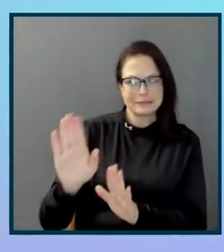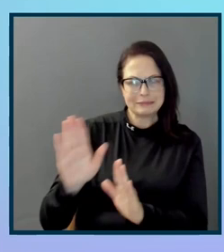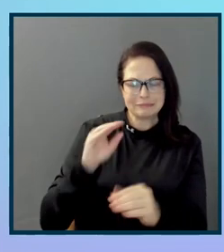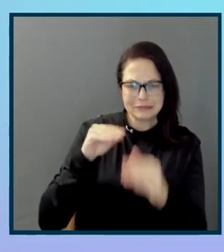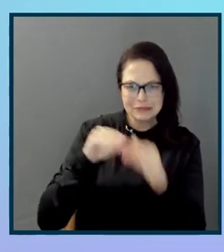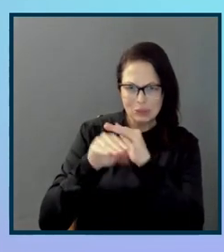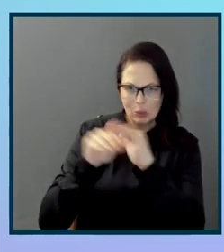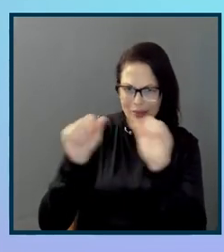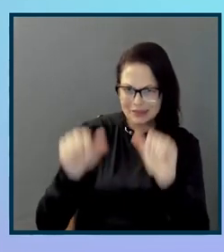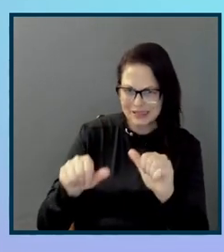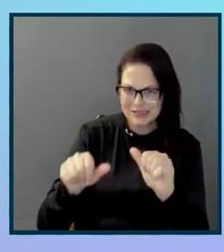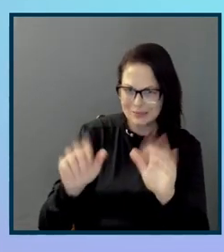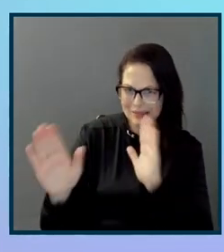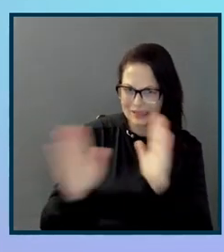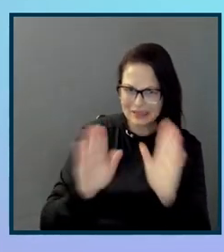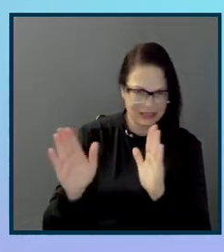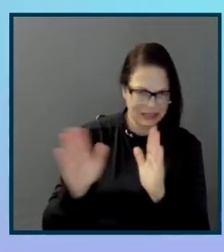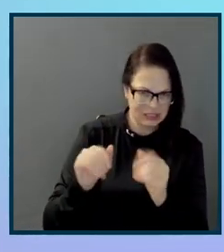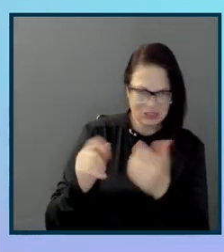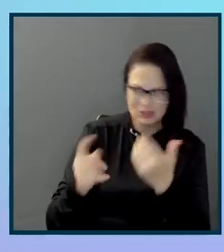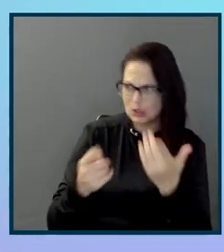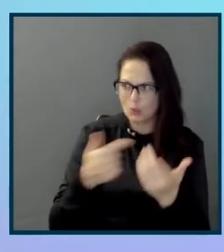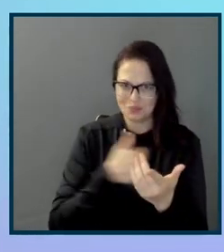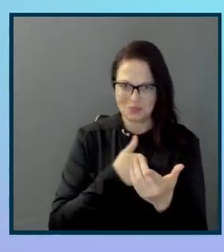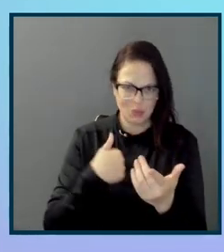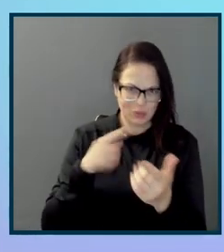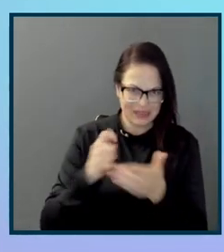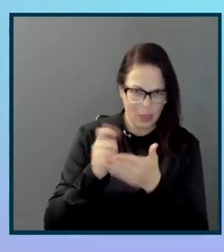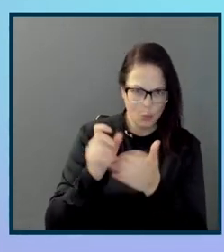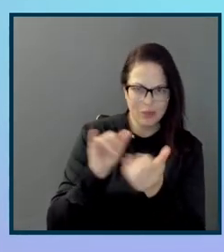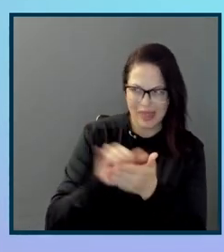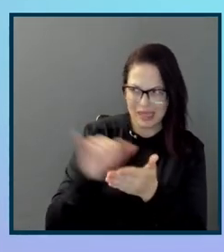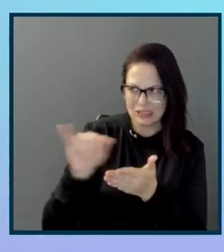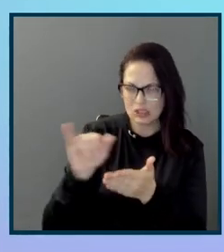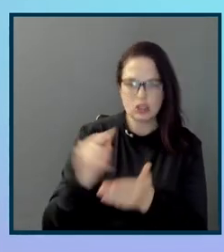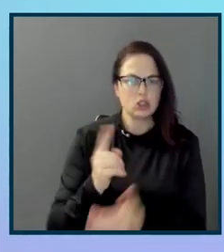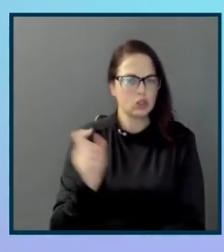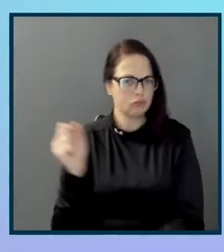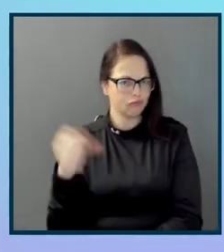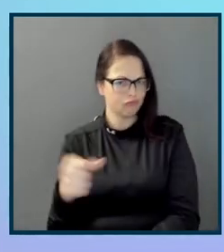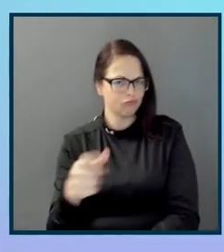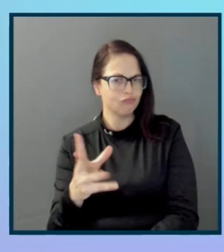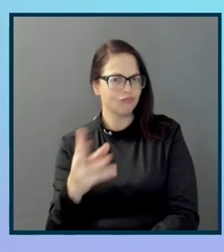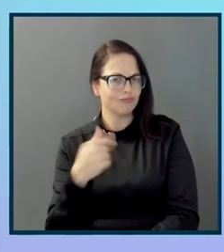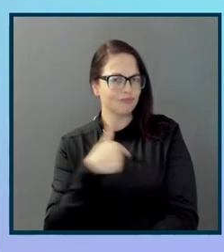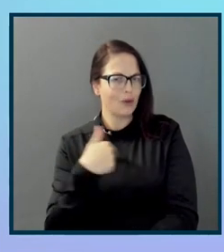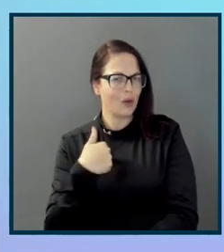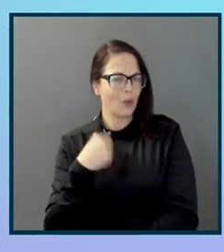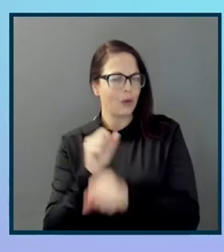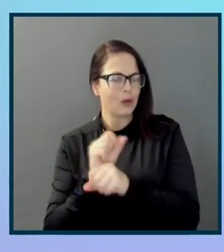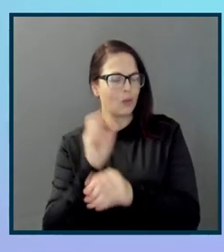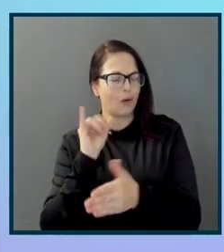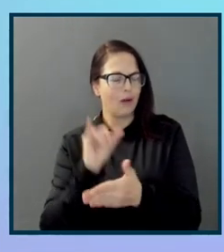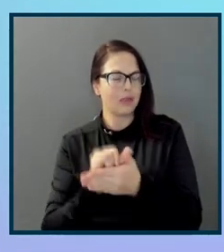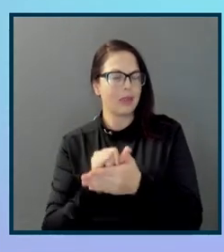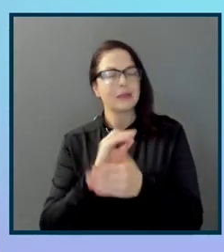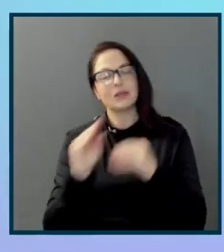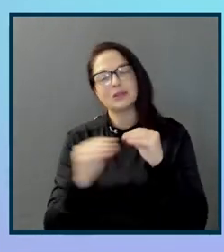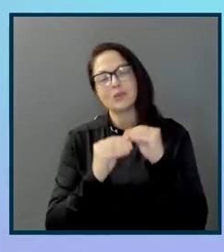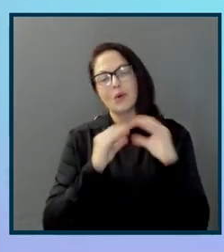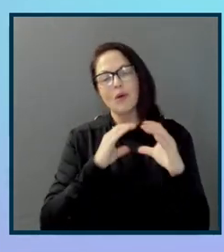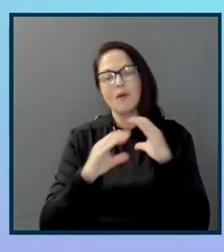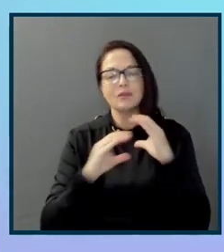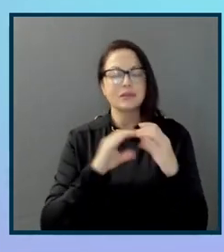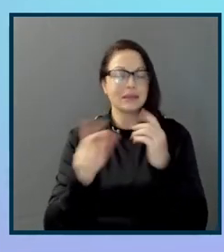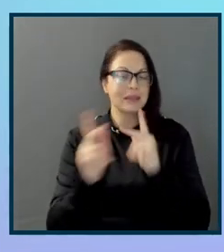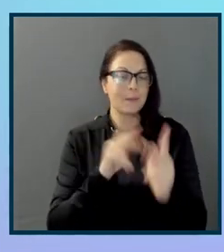needs to be worked on as well. Do you do that? And we did. So, it's more conversational, I guess, and more folks